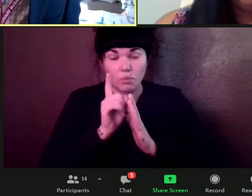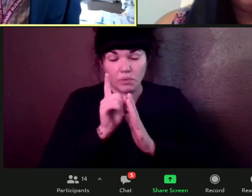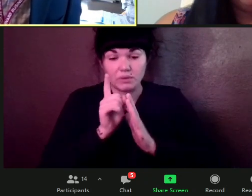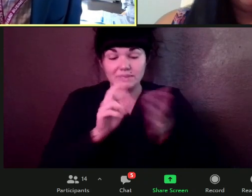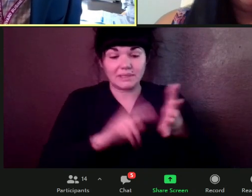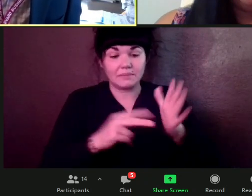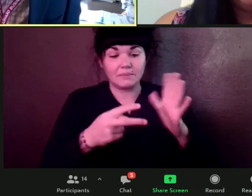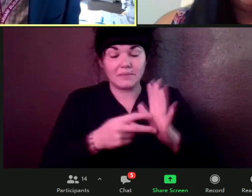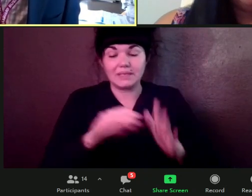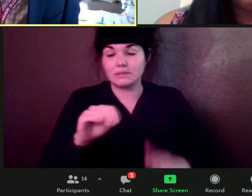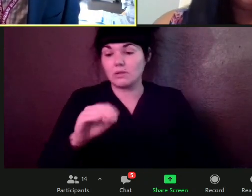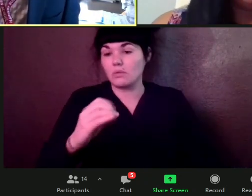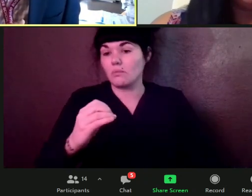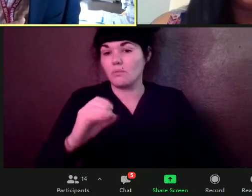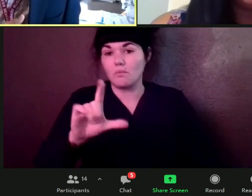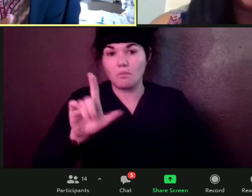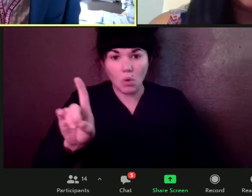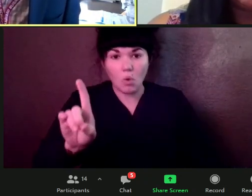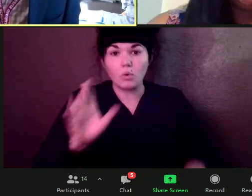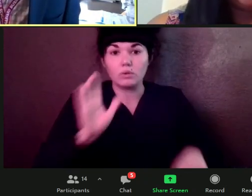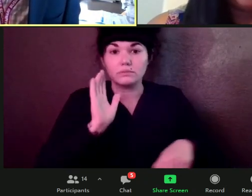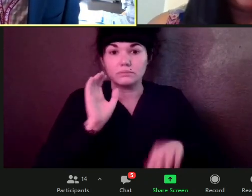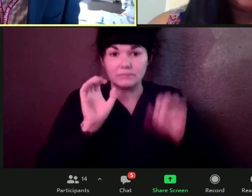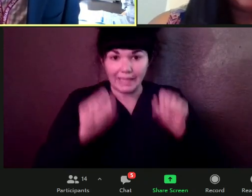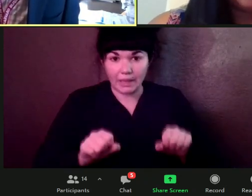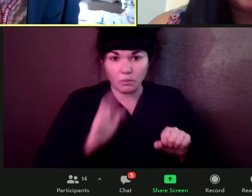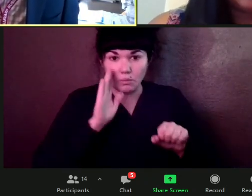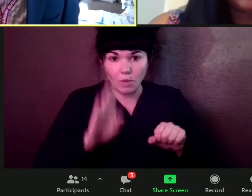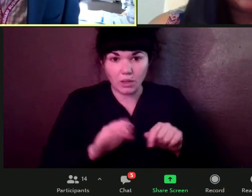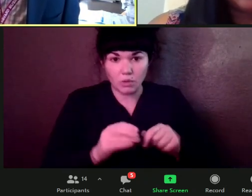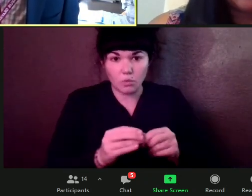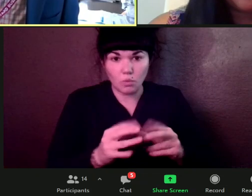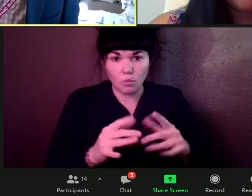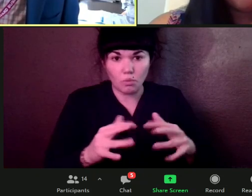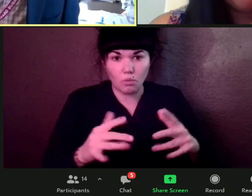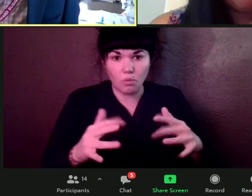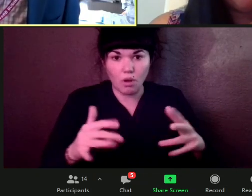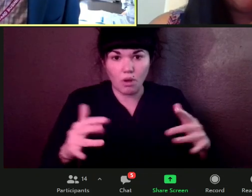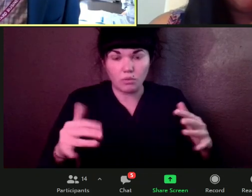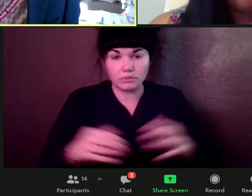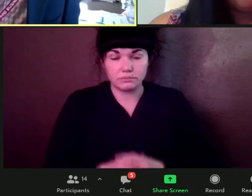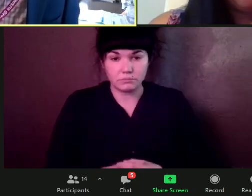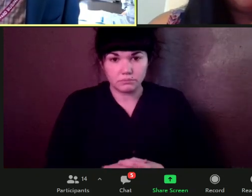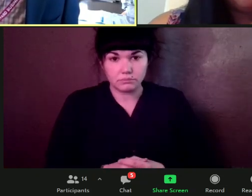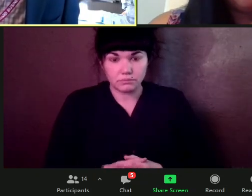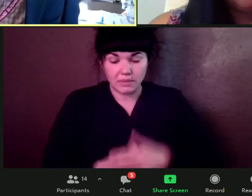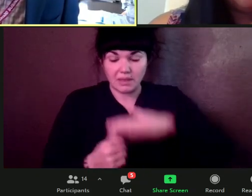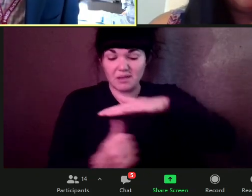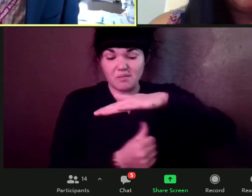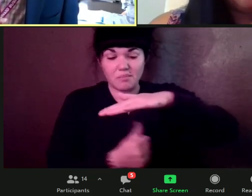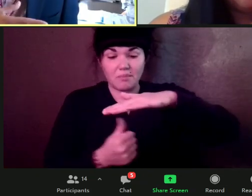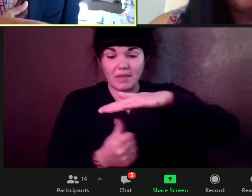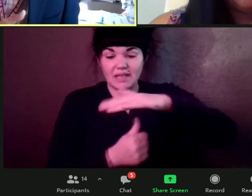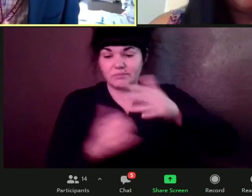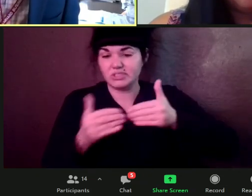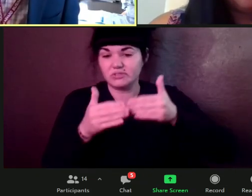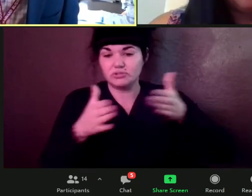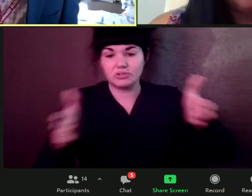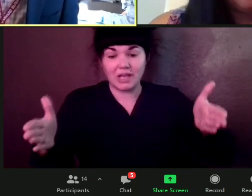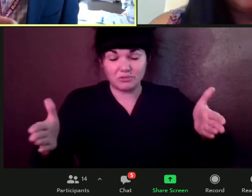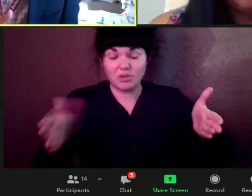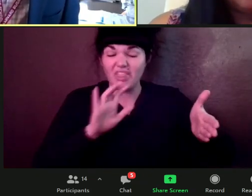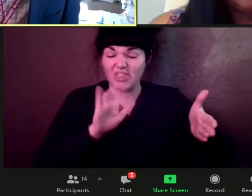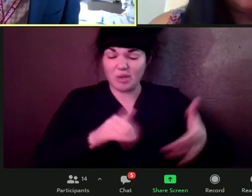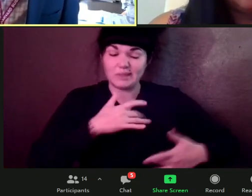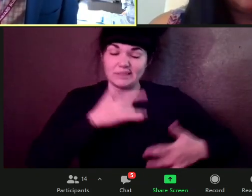well, you know, I mentioned already, um, basements in general tend to be moist. So just having a dehumidifier that is, that is going